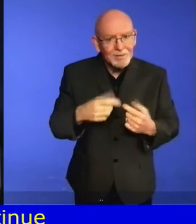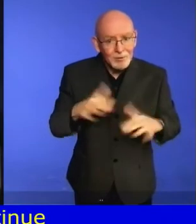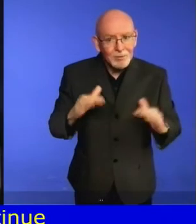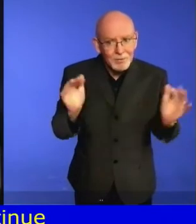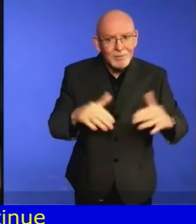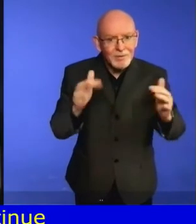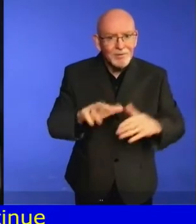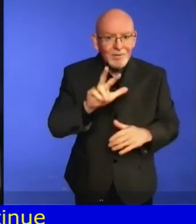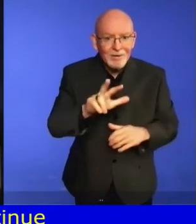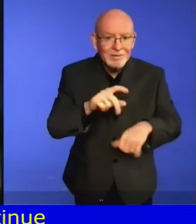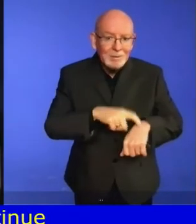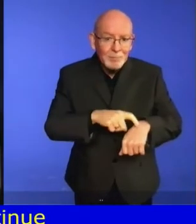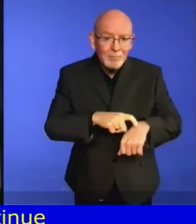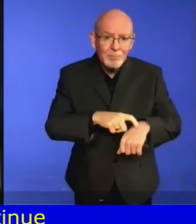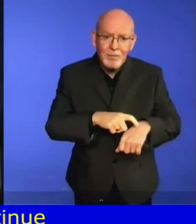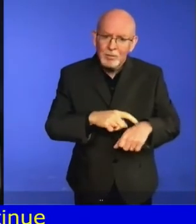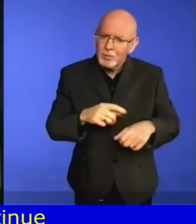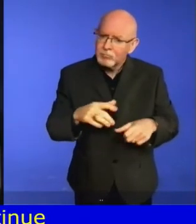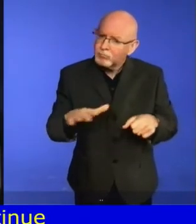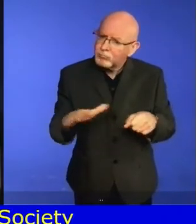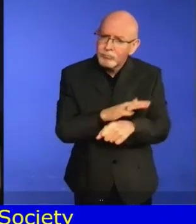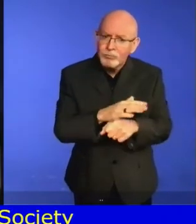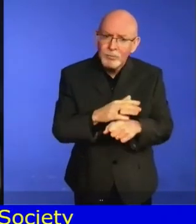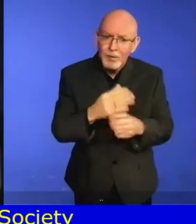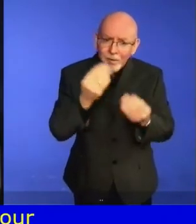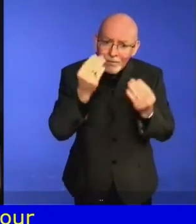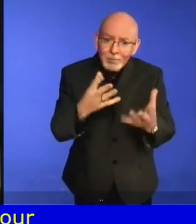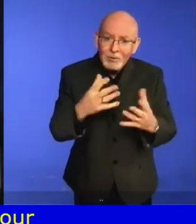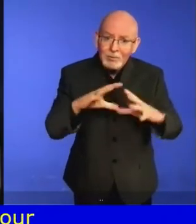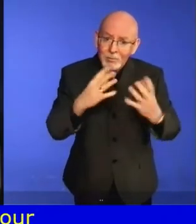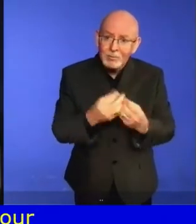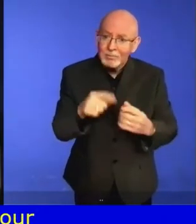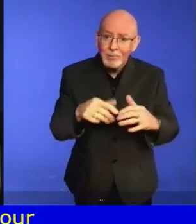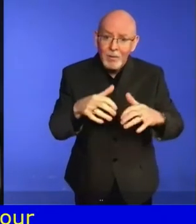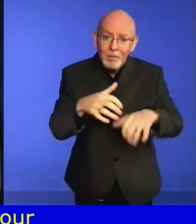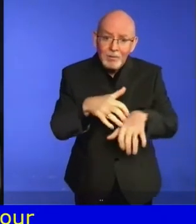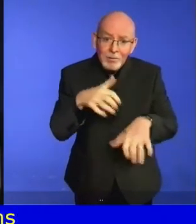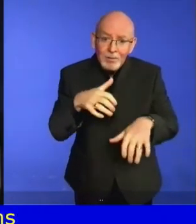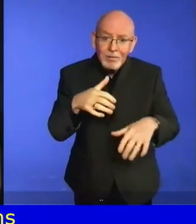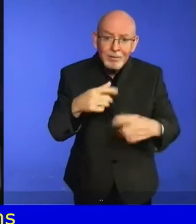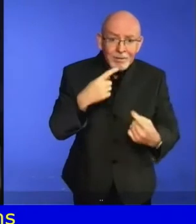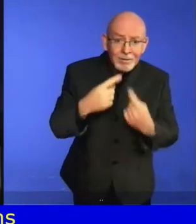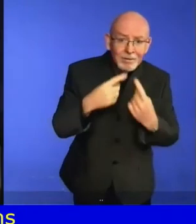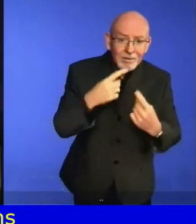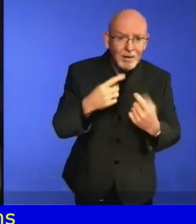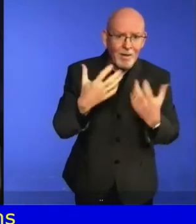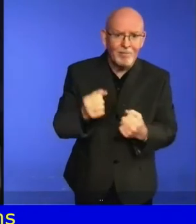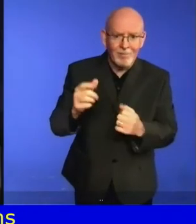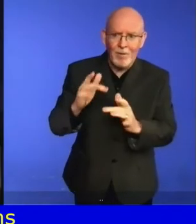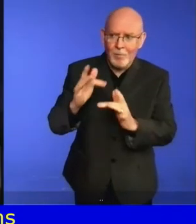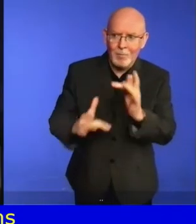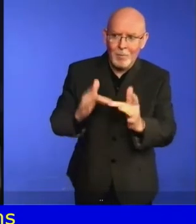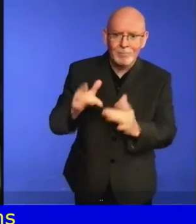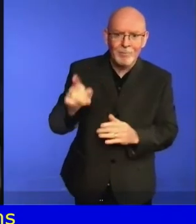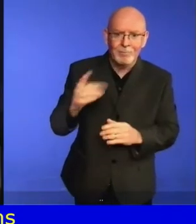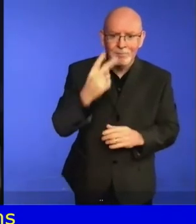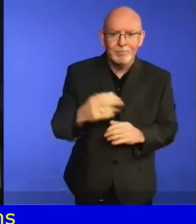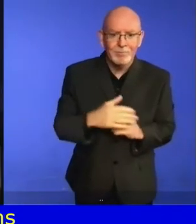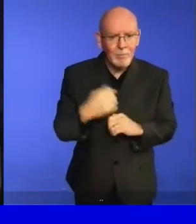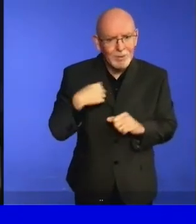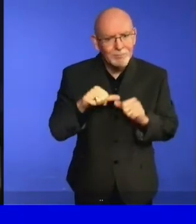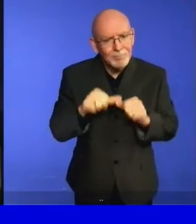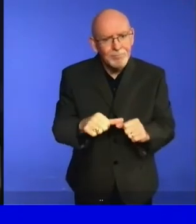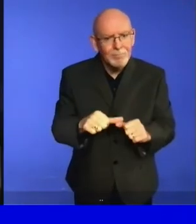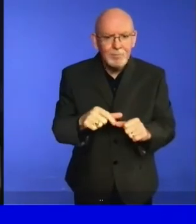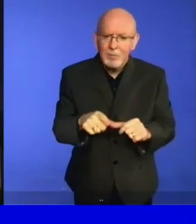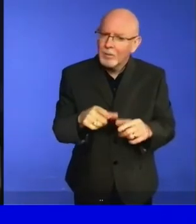disabilities throughout this period. I commend all those states' parties that have engaged in meaningful consultation